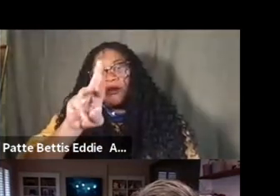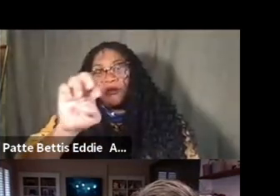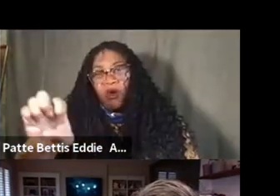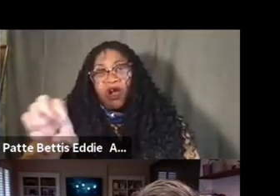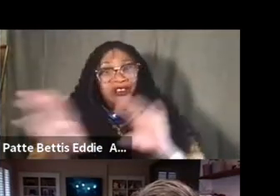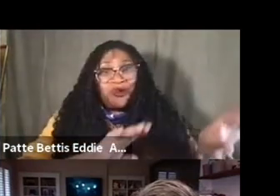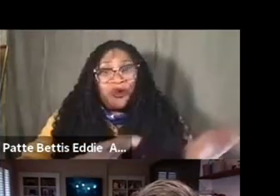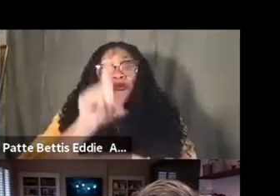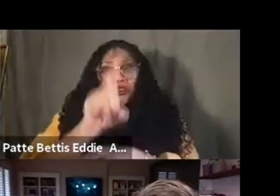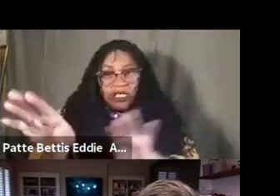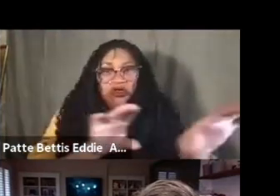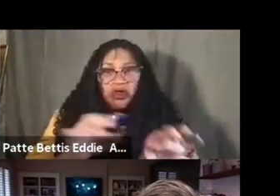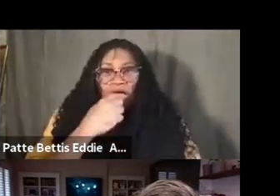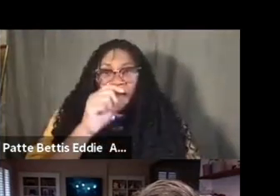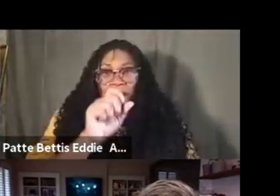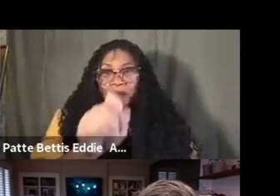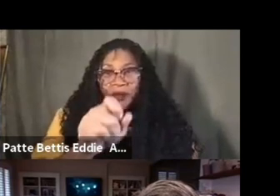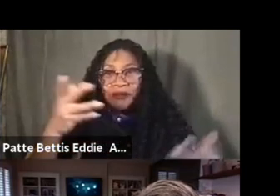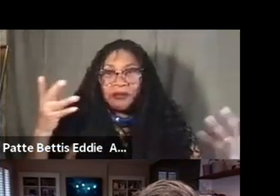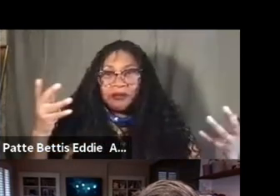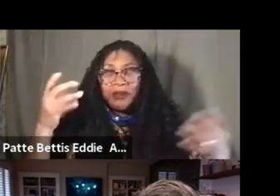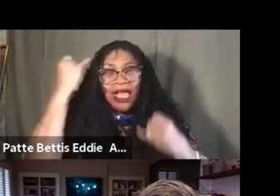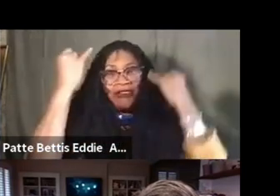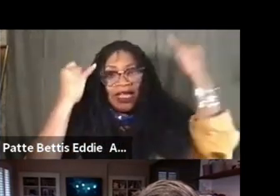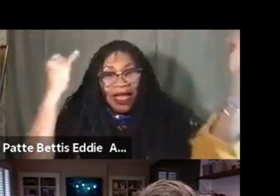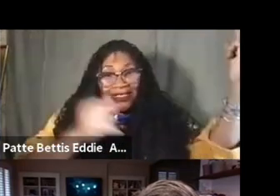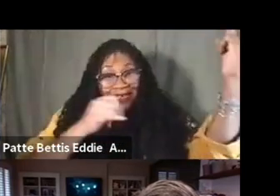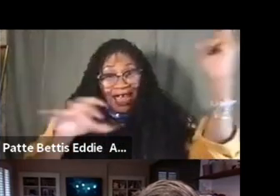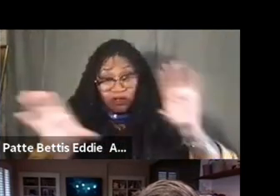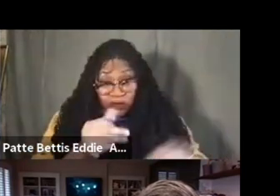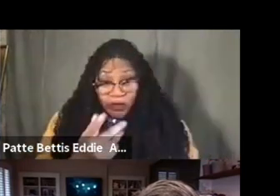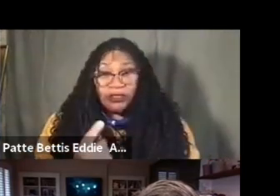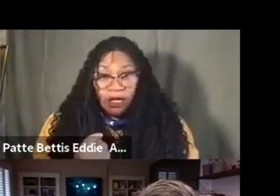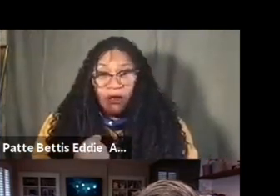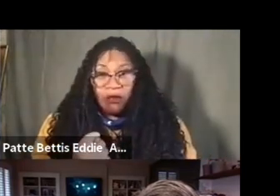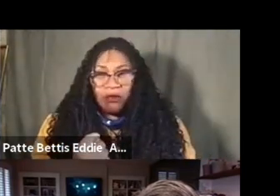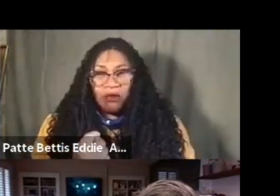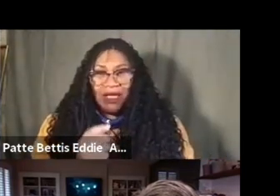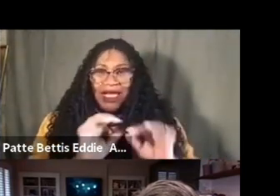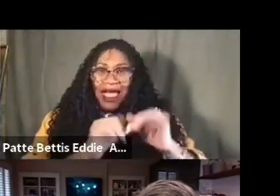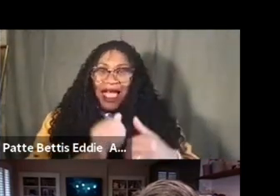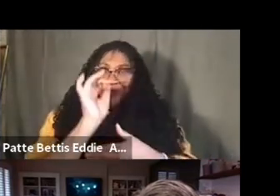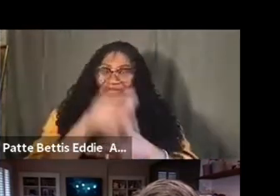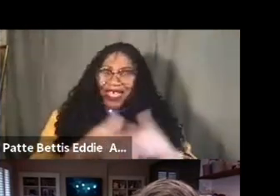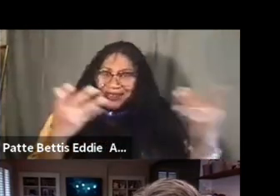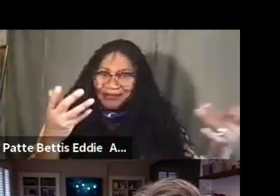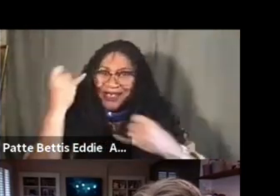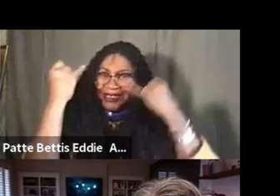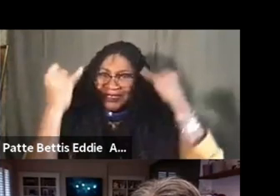to be done, um, and, and the idea of not doing so, you know, and how that sort of, um,